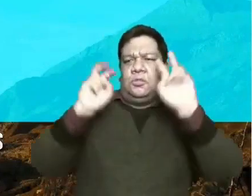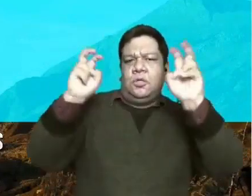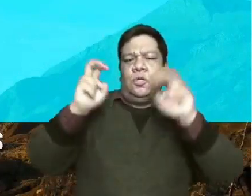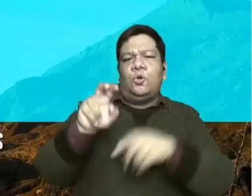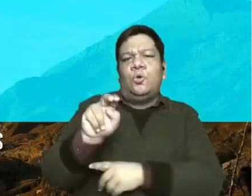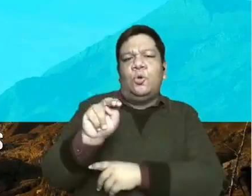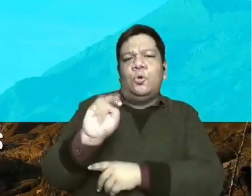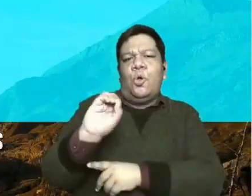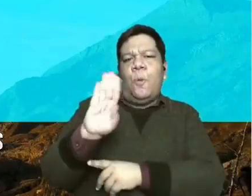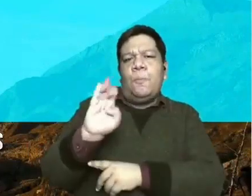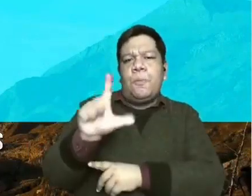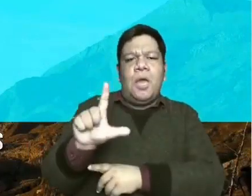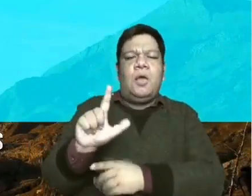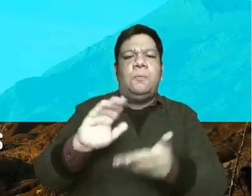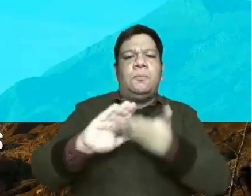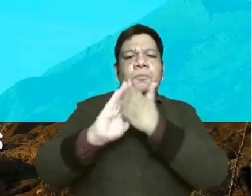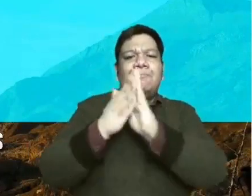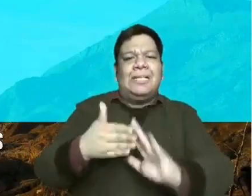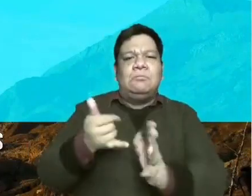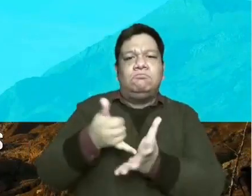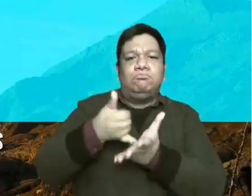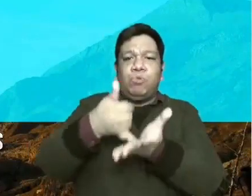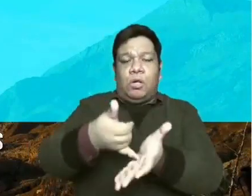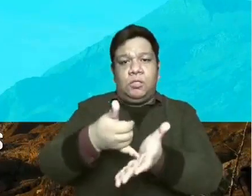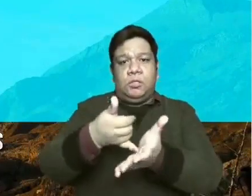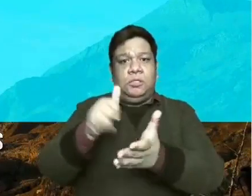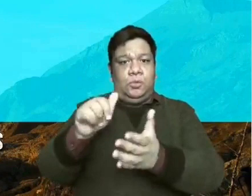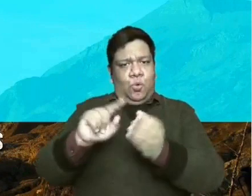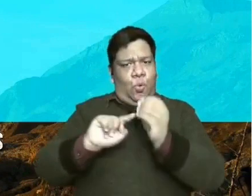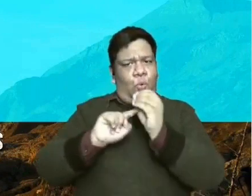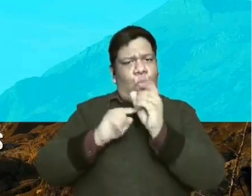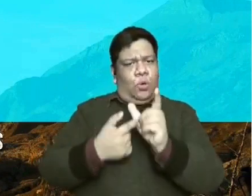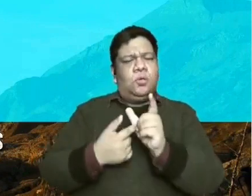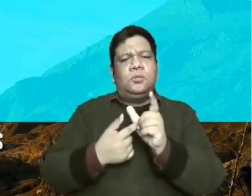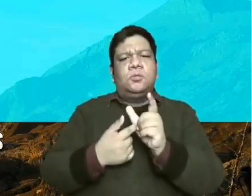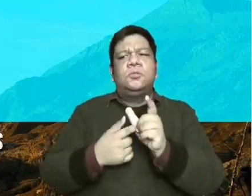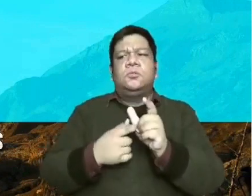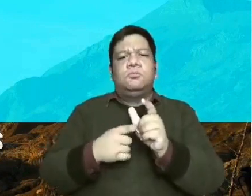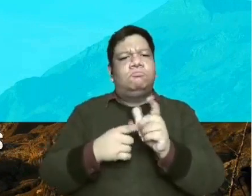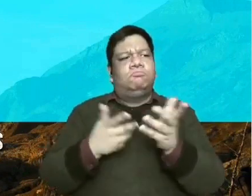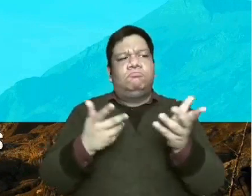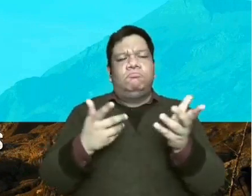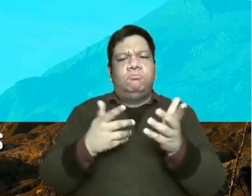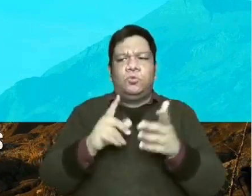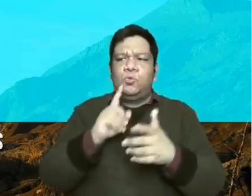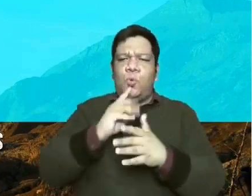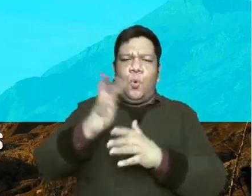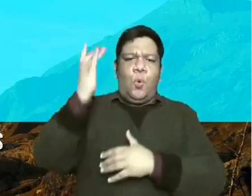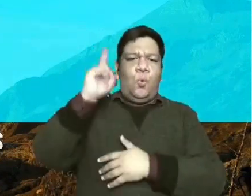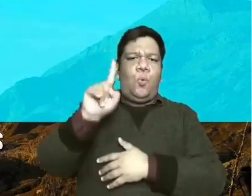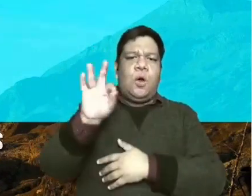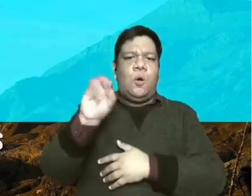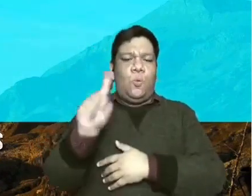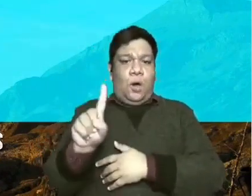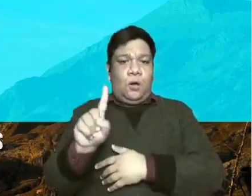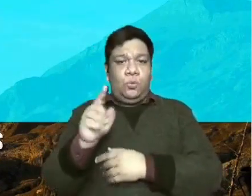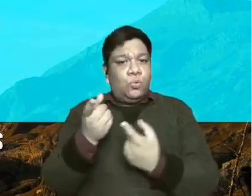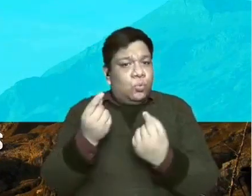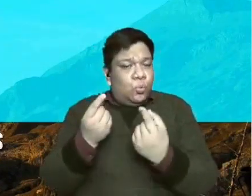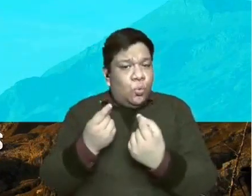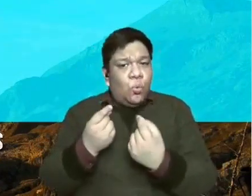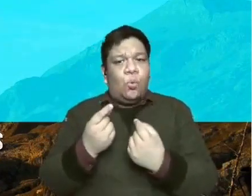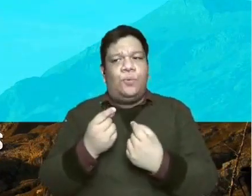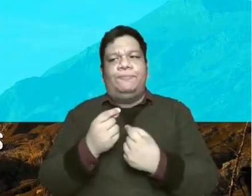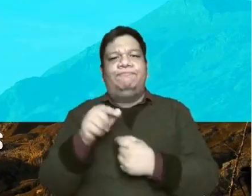that started in 1901. This is an organization that recognizes individuals who are known in the